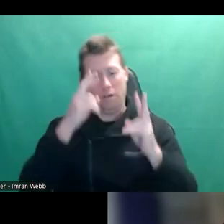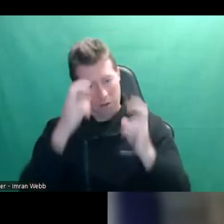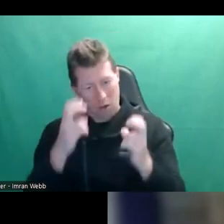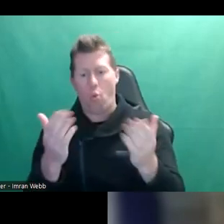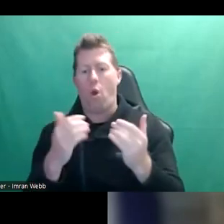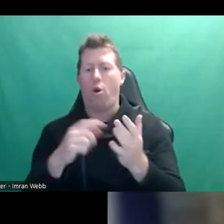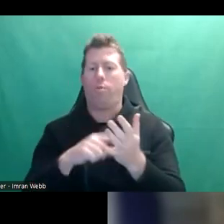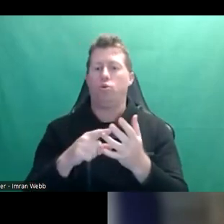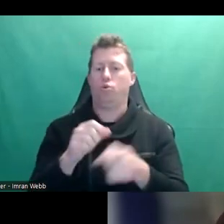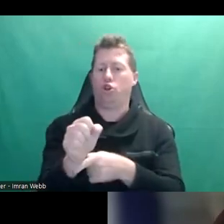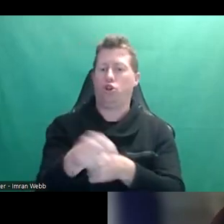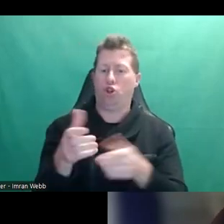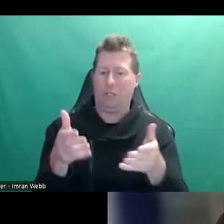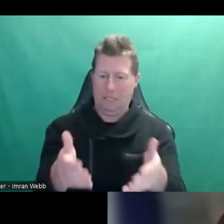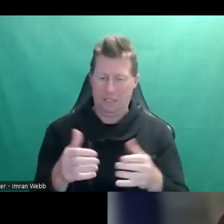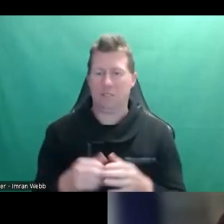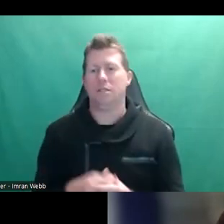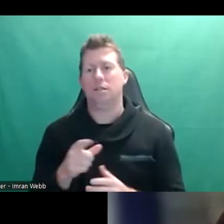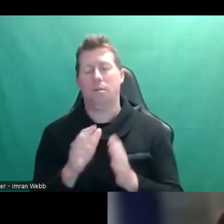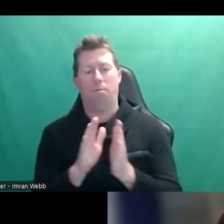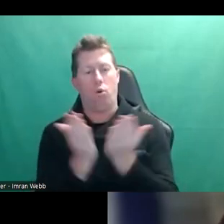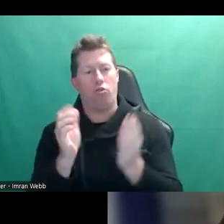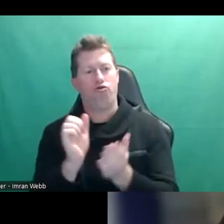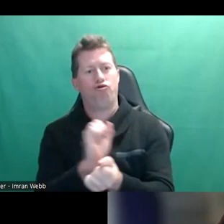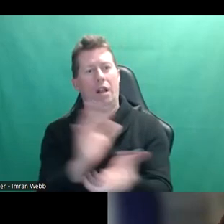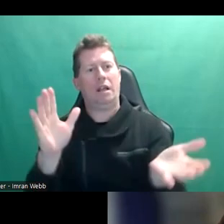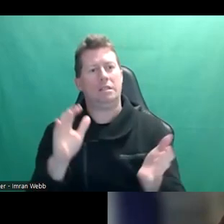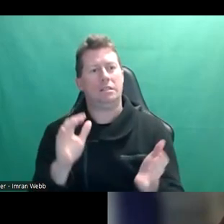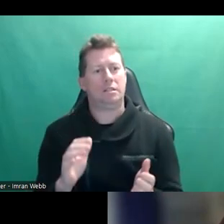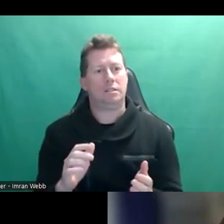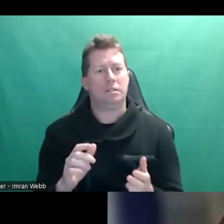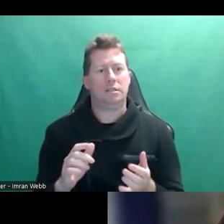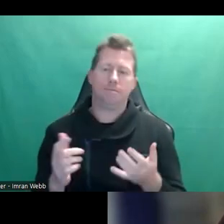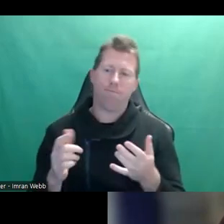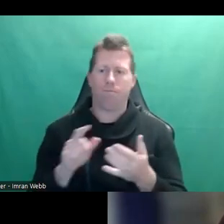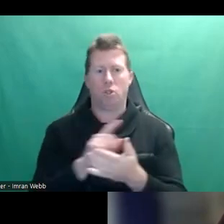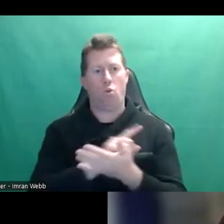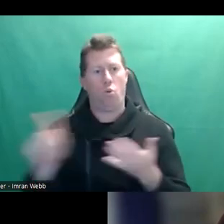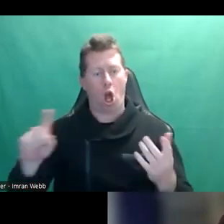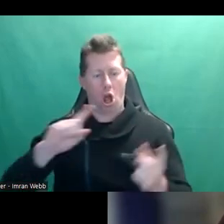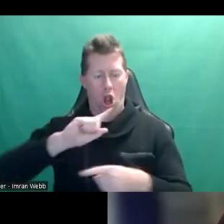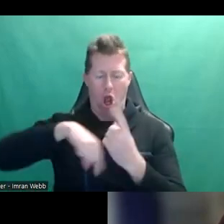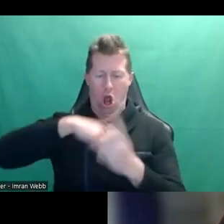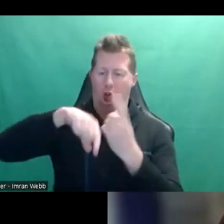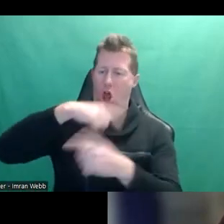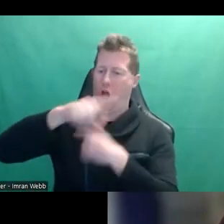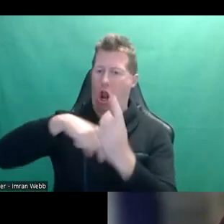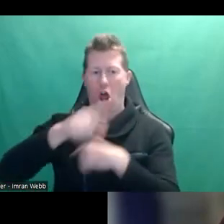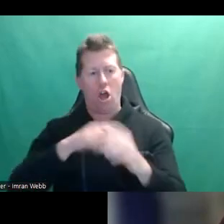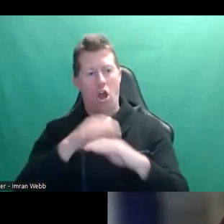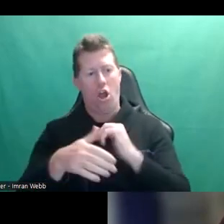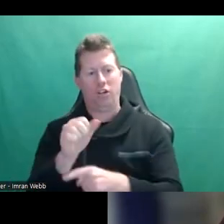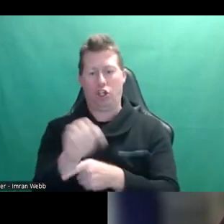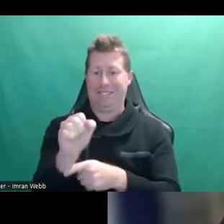Consent. The book came out really while the storm about consent was taking place here in